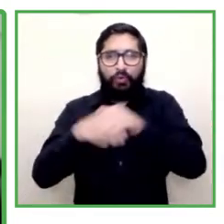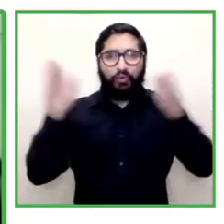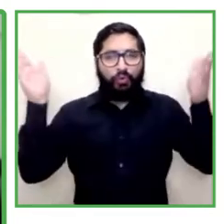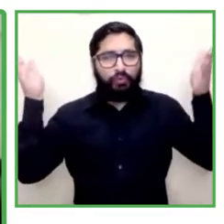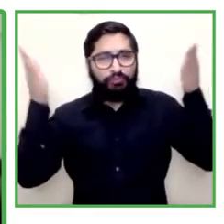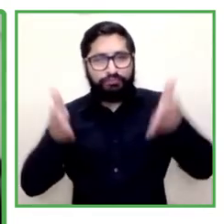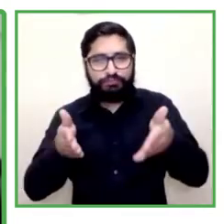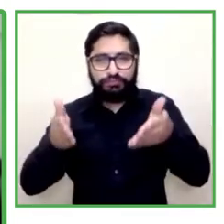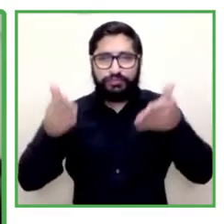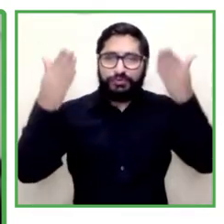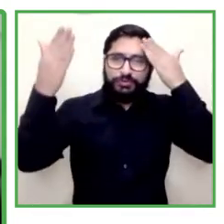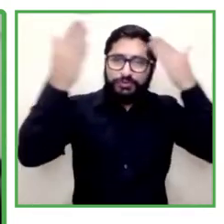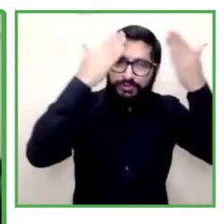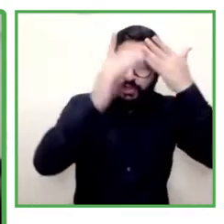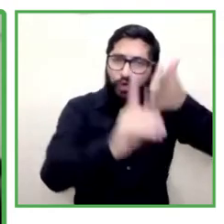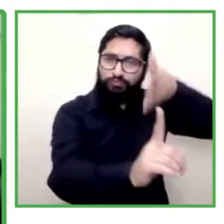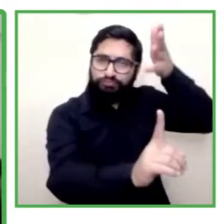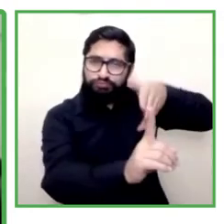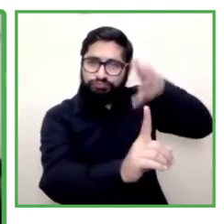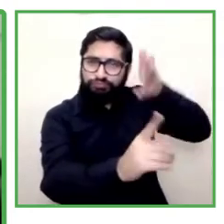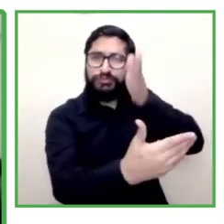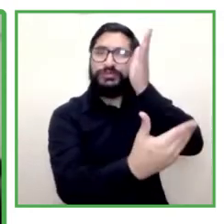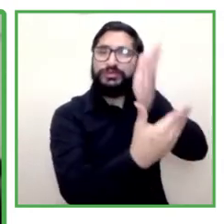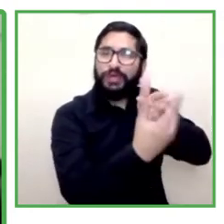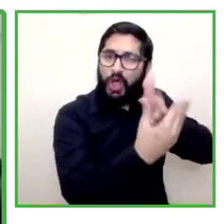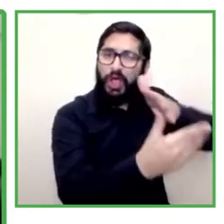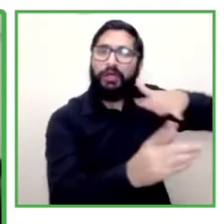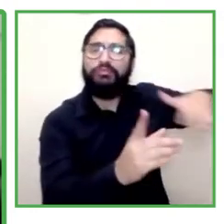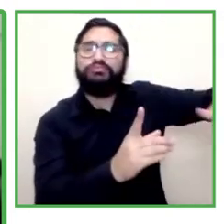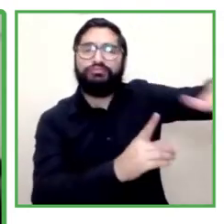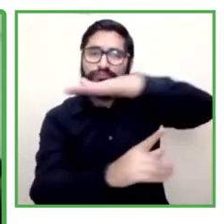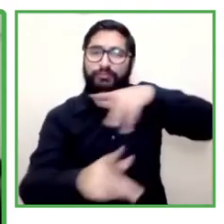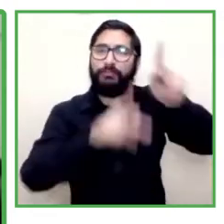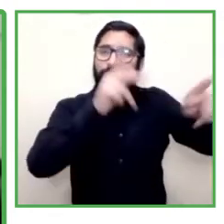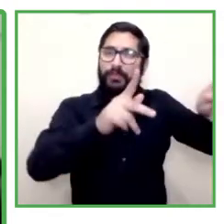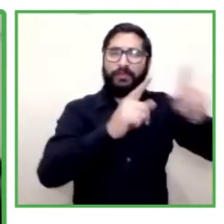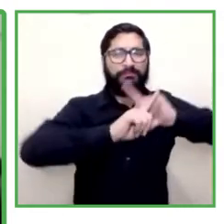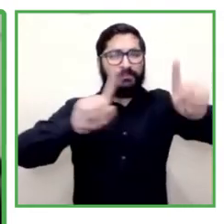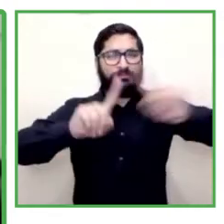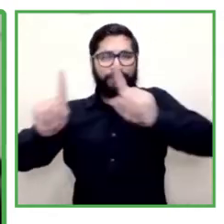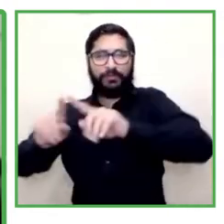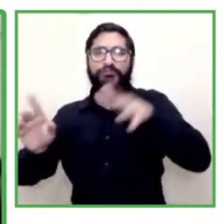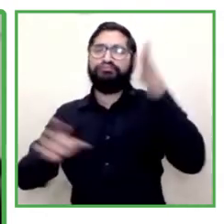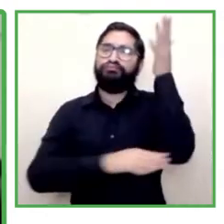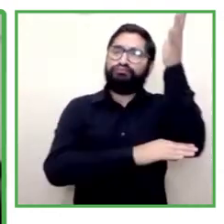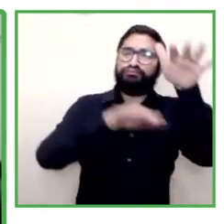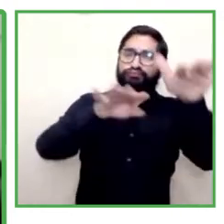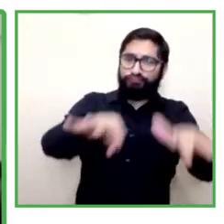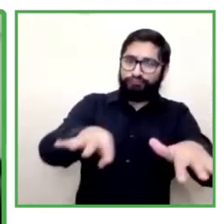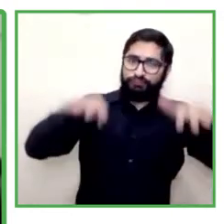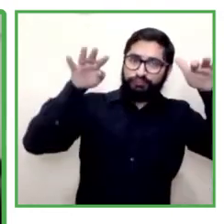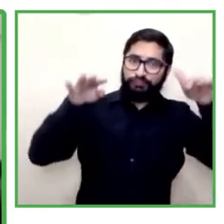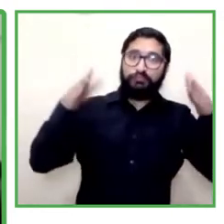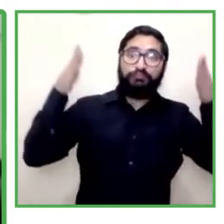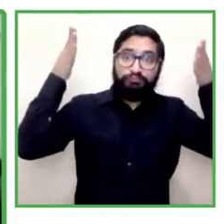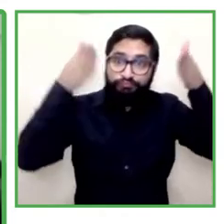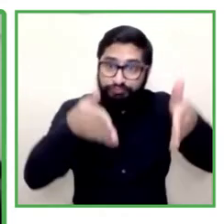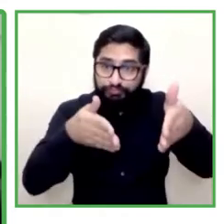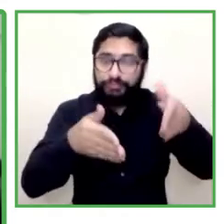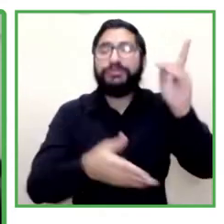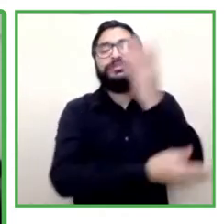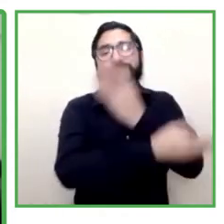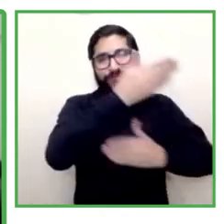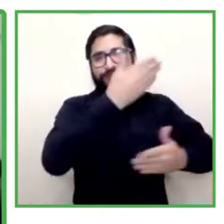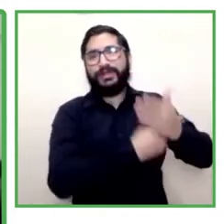creation of the public policies in Costa Rica, such as the national plan of labor